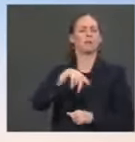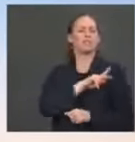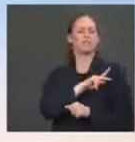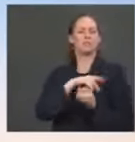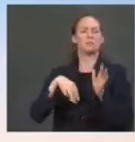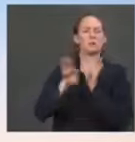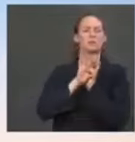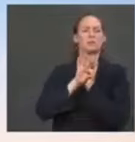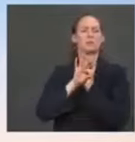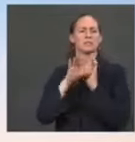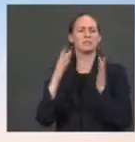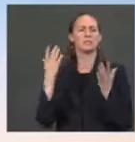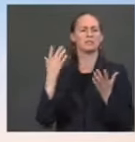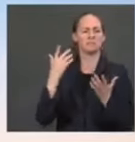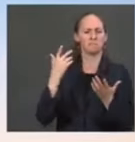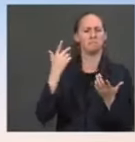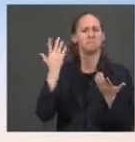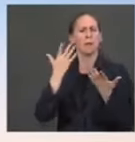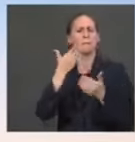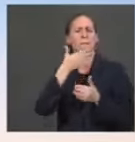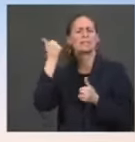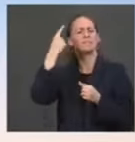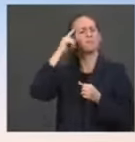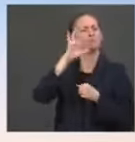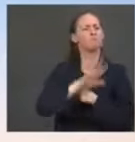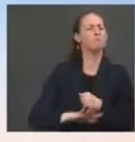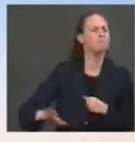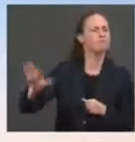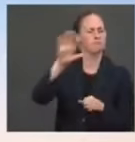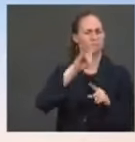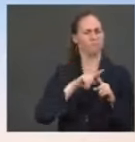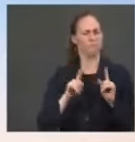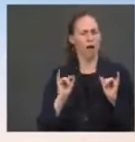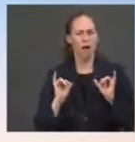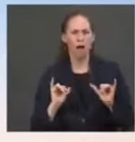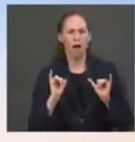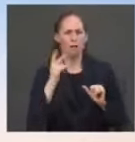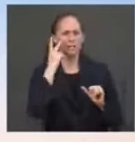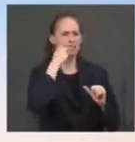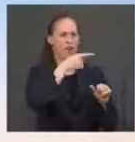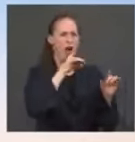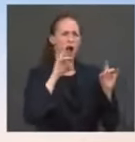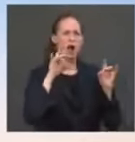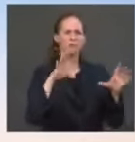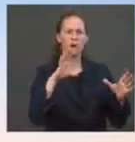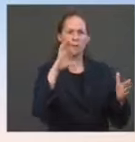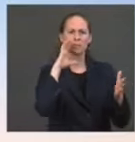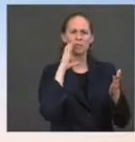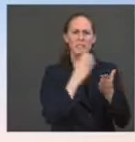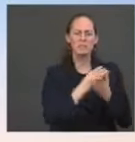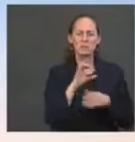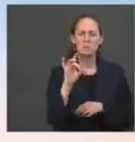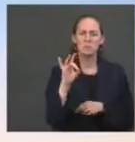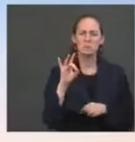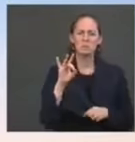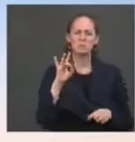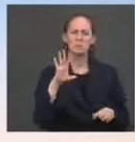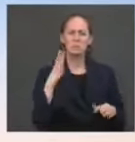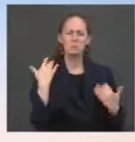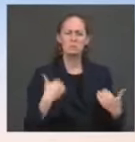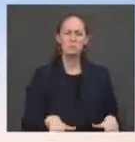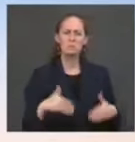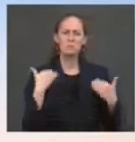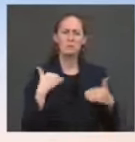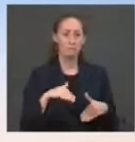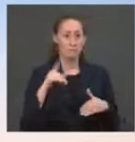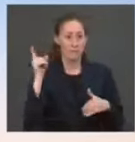also seeing very disturbing images out of Australia. So first off, I want to know does the President agree with that statement by Dr. Fauci?